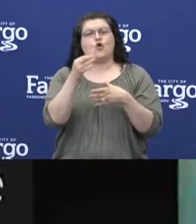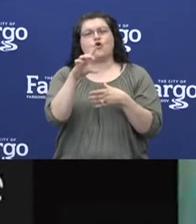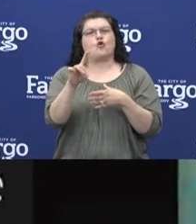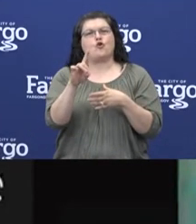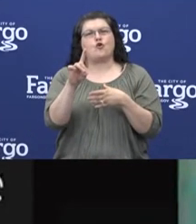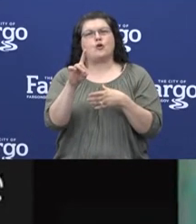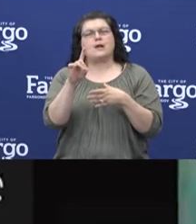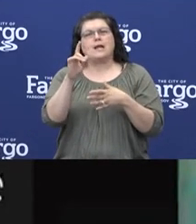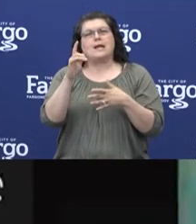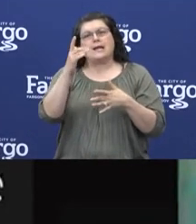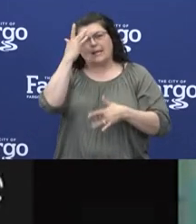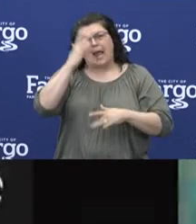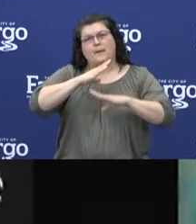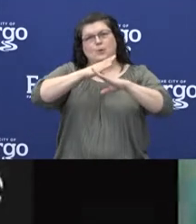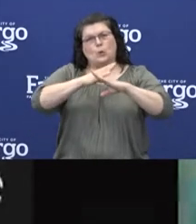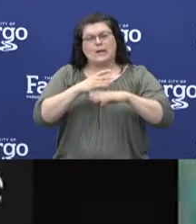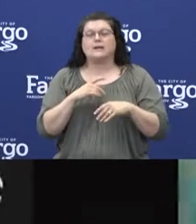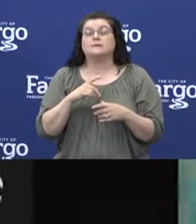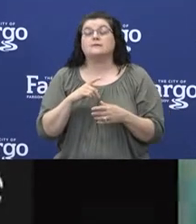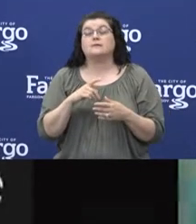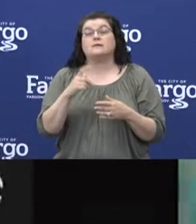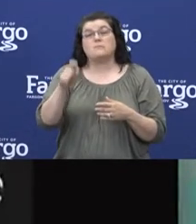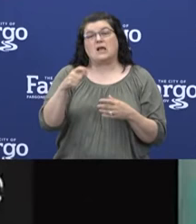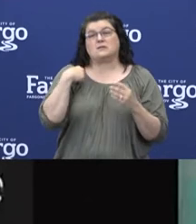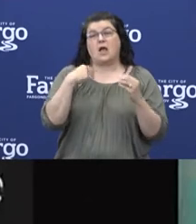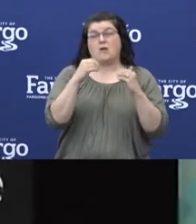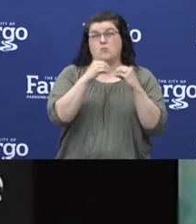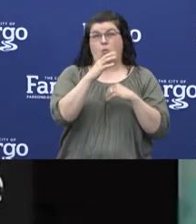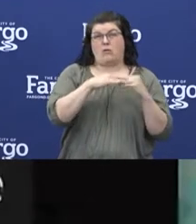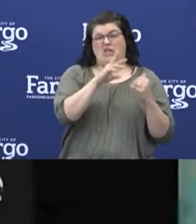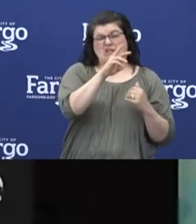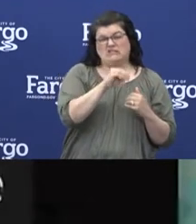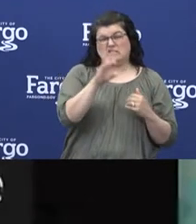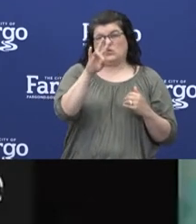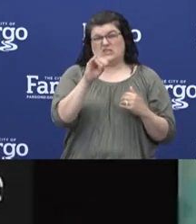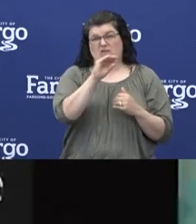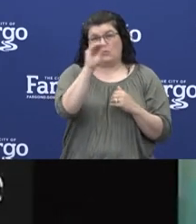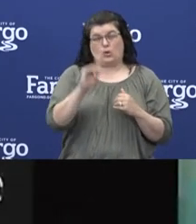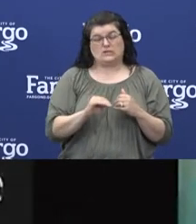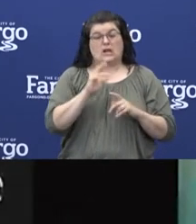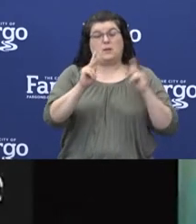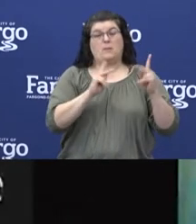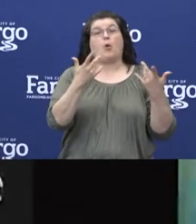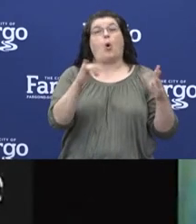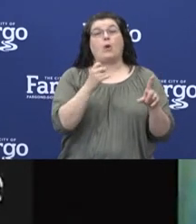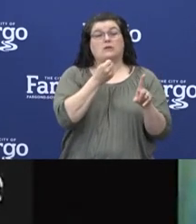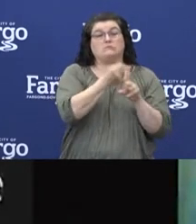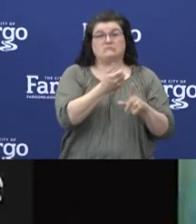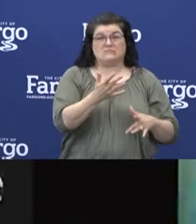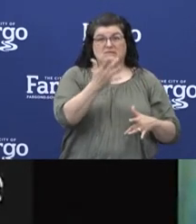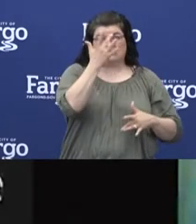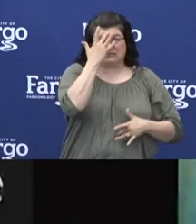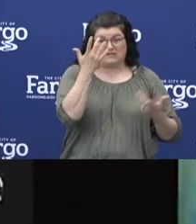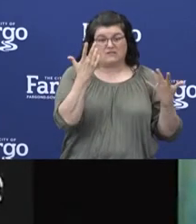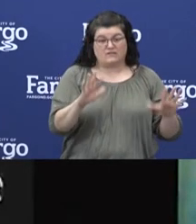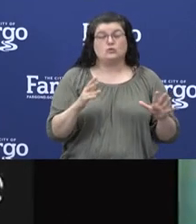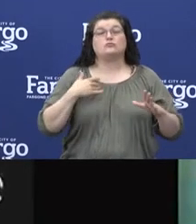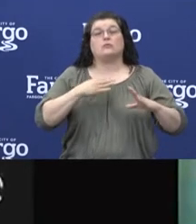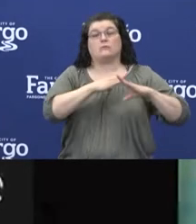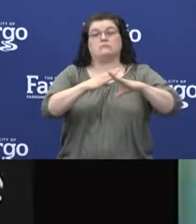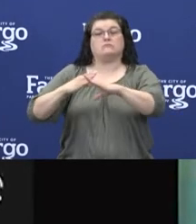estimate that there will need to be greater than 60 to 70% of individuals infected by COVID to reach some level of herd immunity.